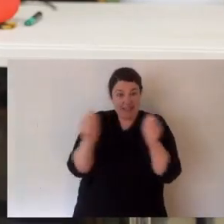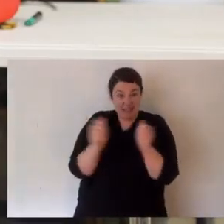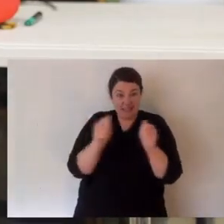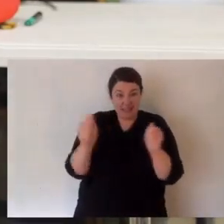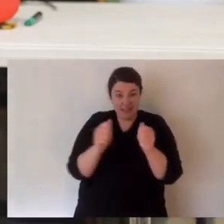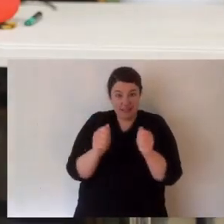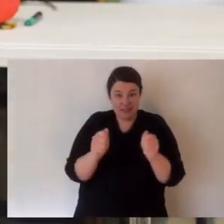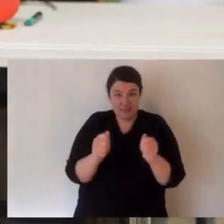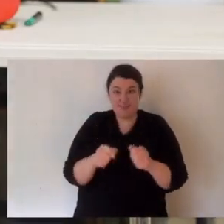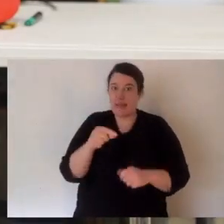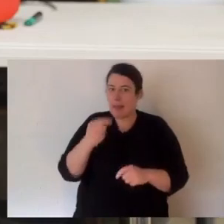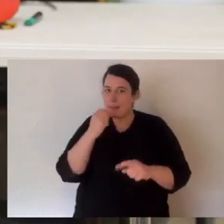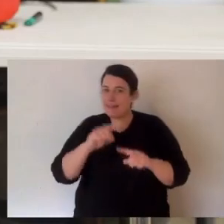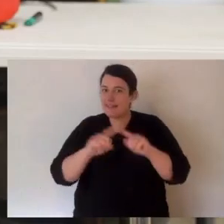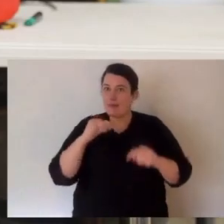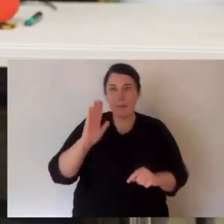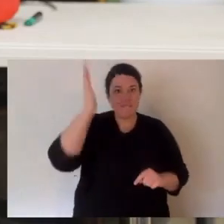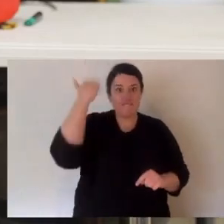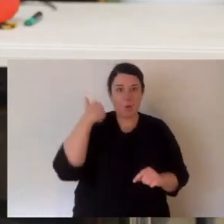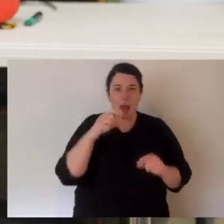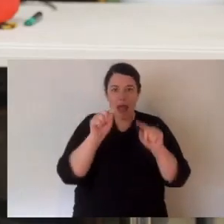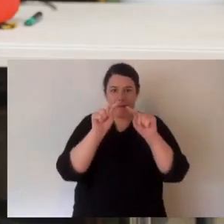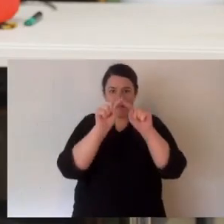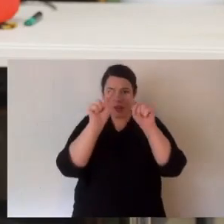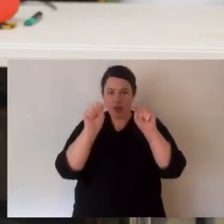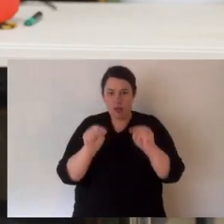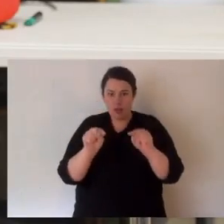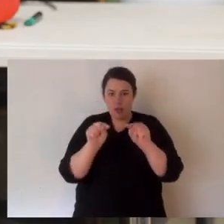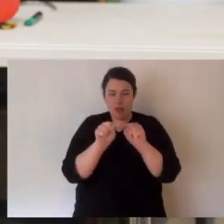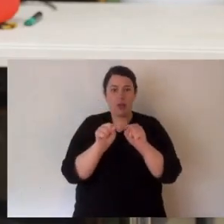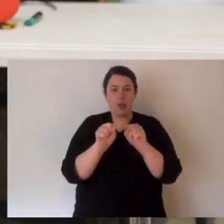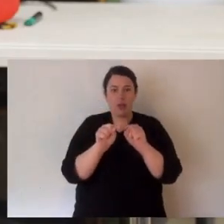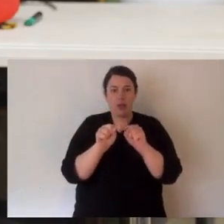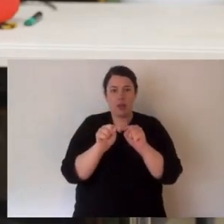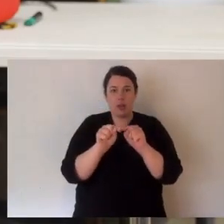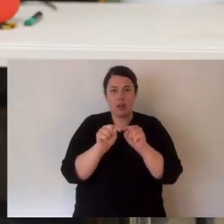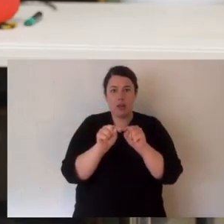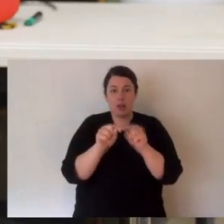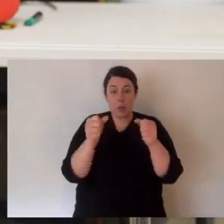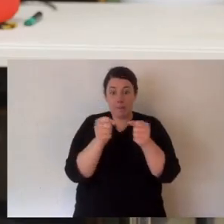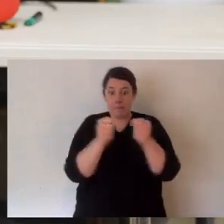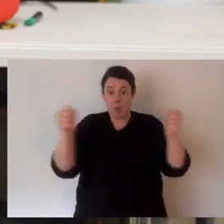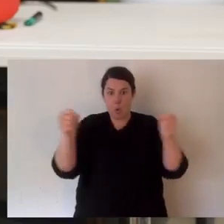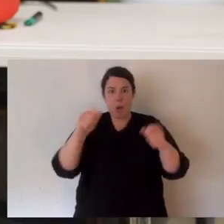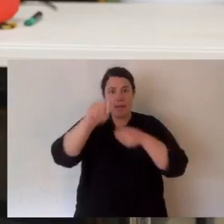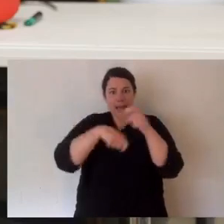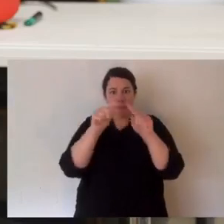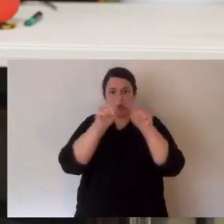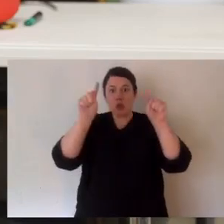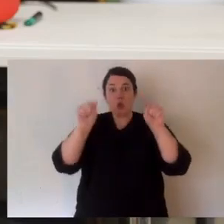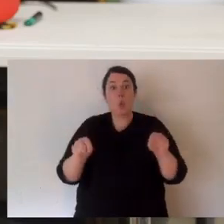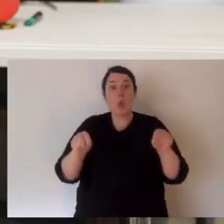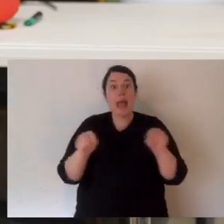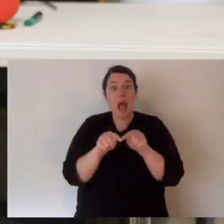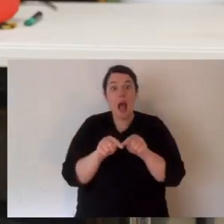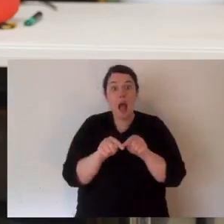They didn't used to make them like this when I was a kid, but they do now. It has rectangles on it. It's the right pressure when you pull it and a